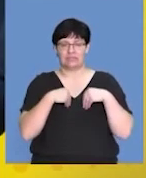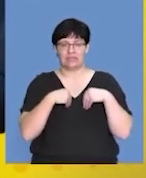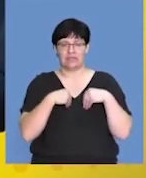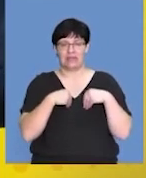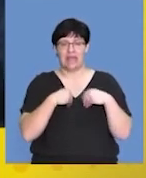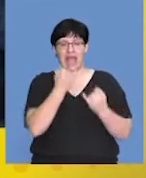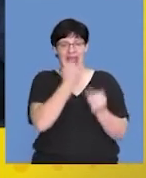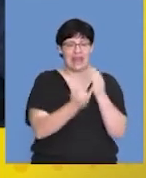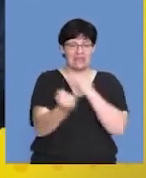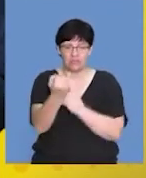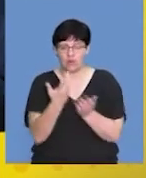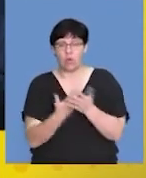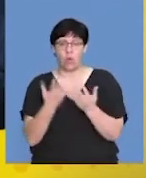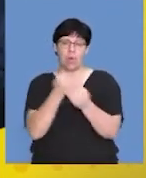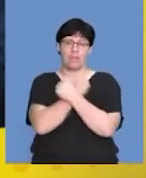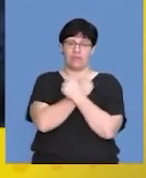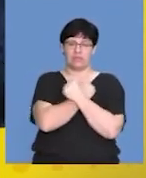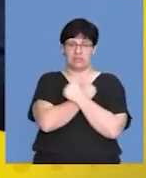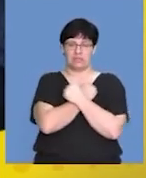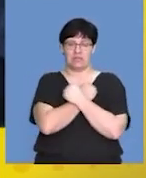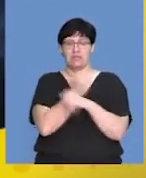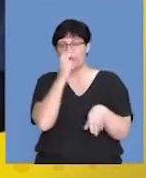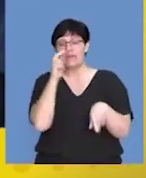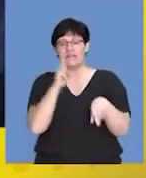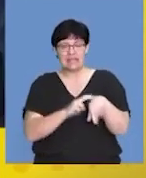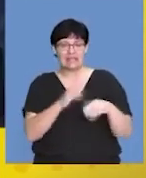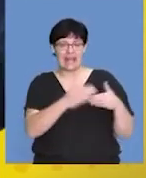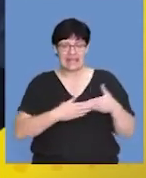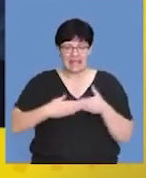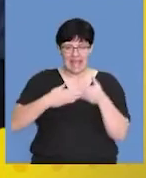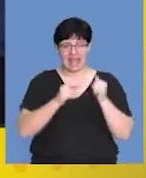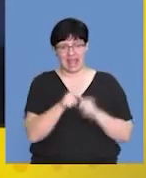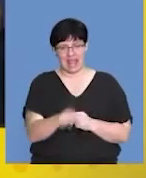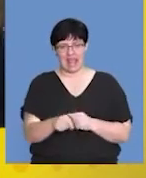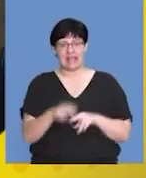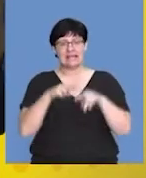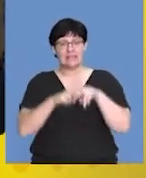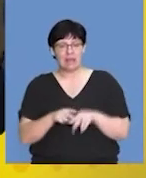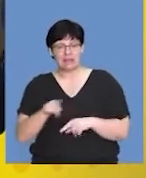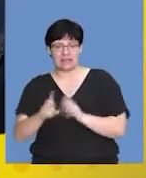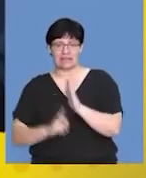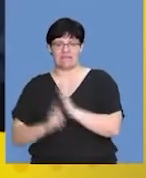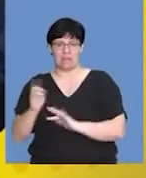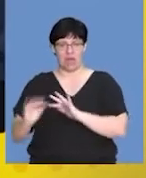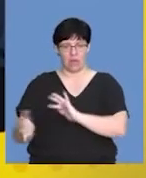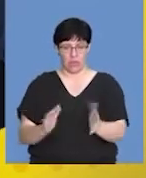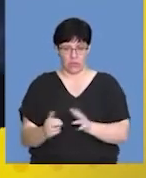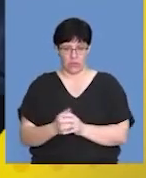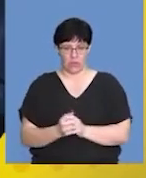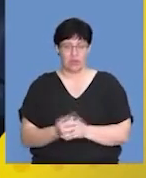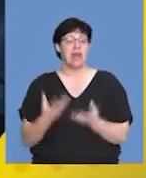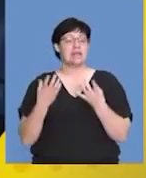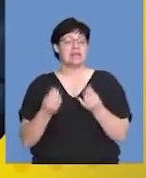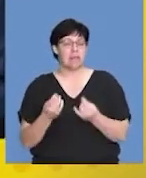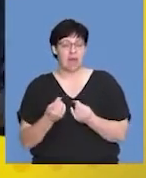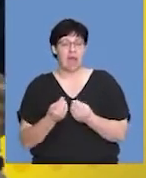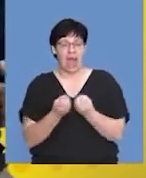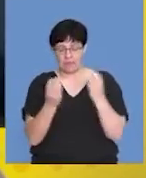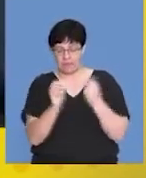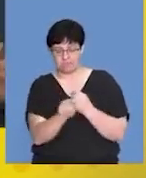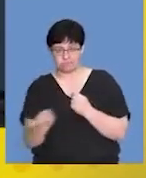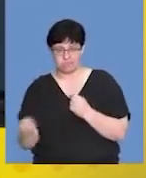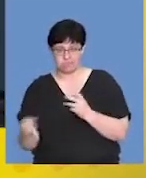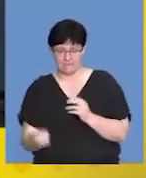individuals or parents that need to care for the young depending on the level of development, depending on the number of offspring.